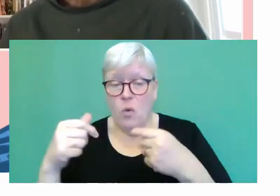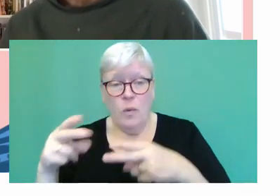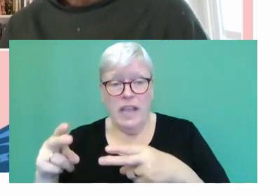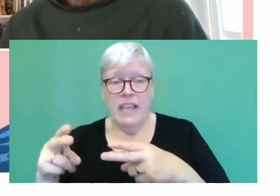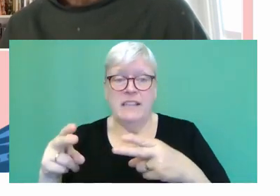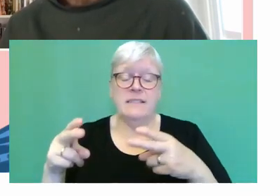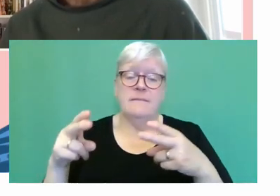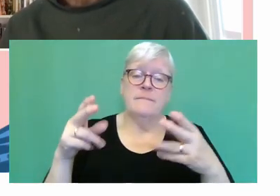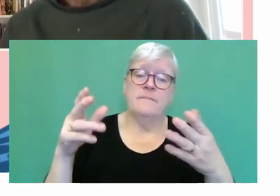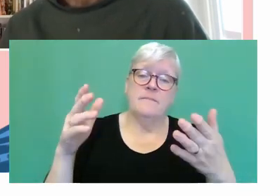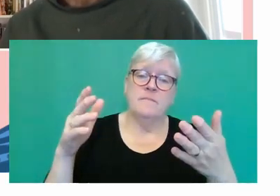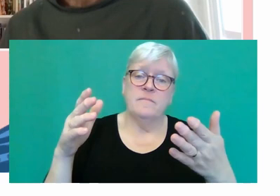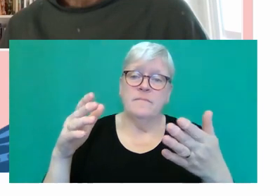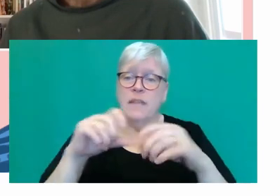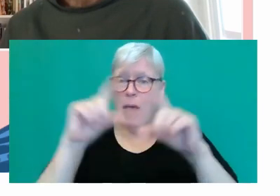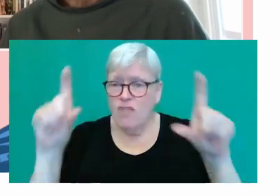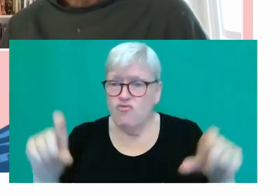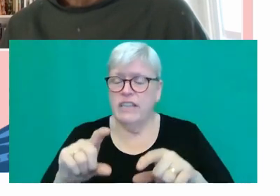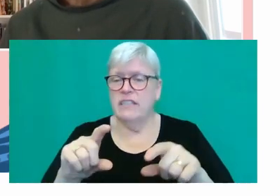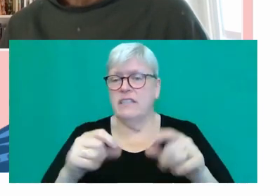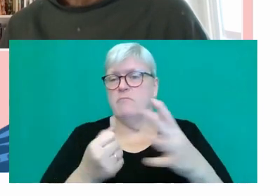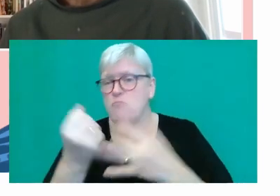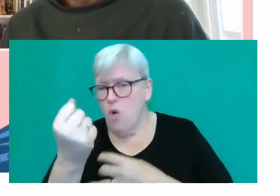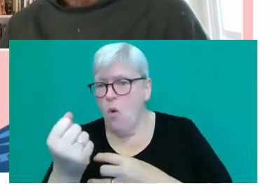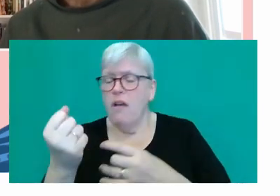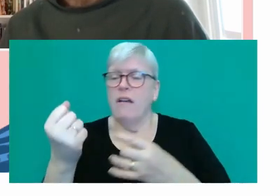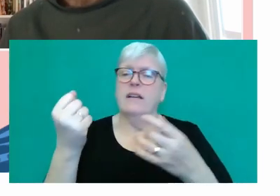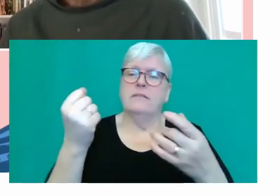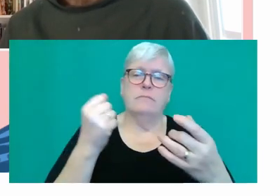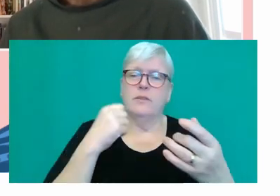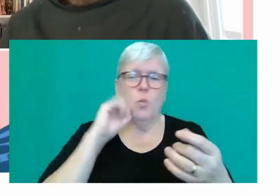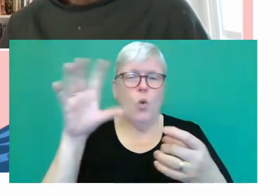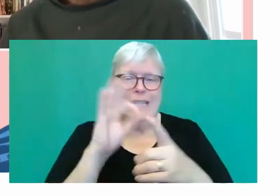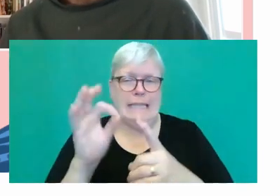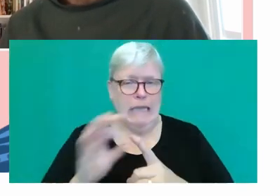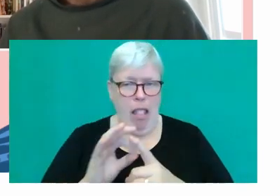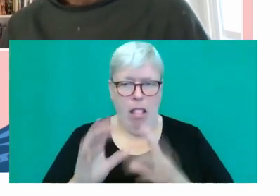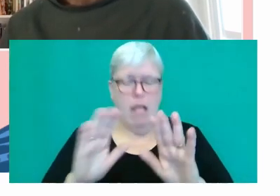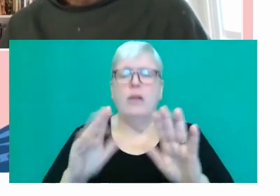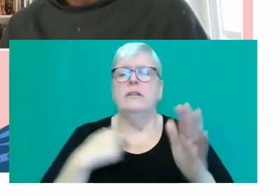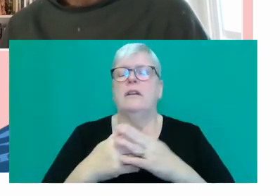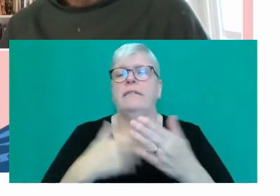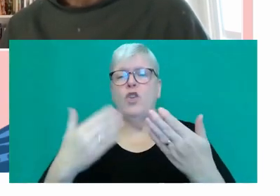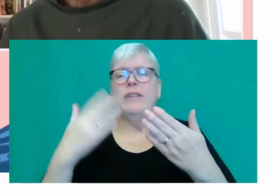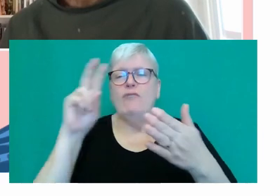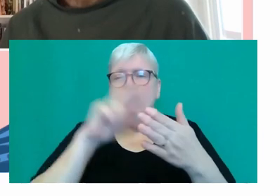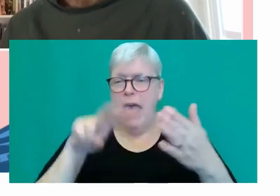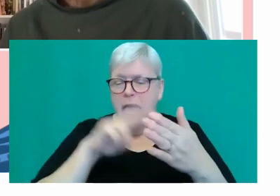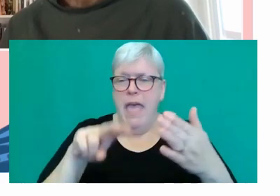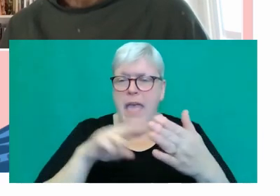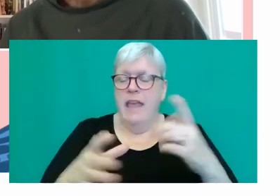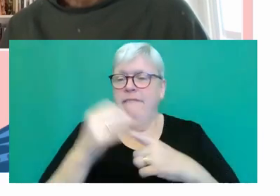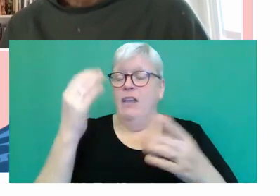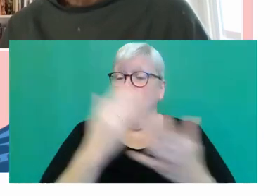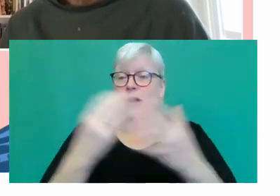boundaries were transgressed there, I won't go into too much detail, so, you know, for readers who've not read it. But, you know, I found that really, really powerful,